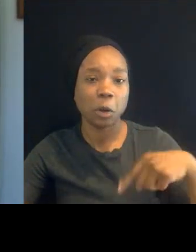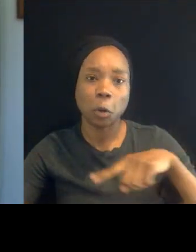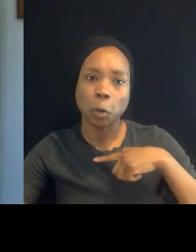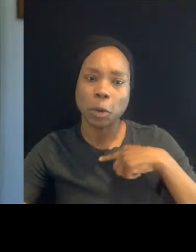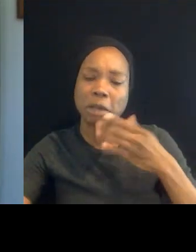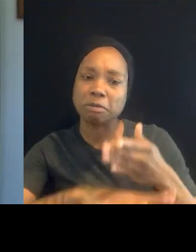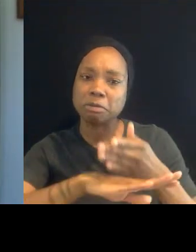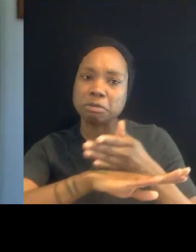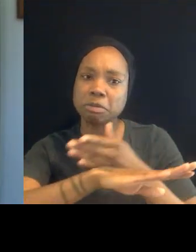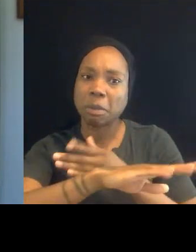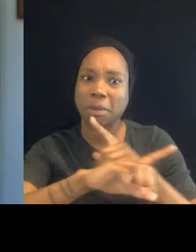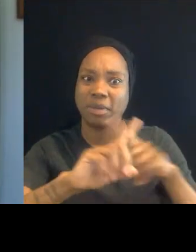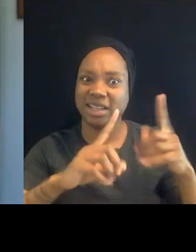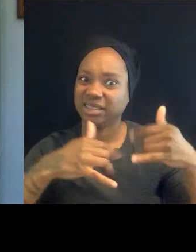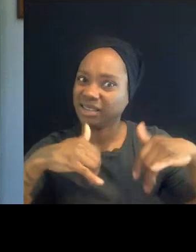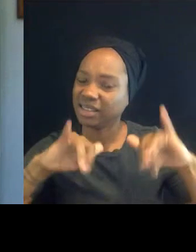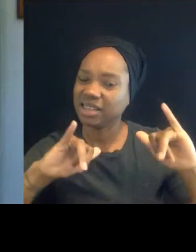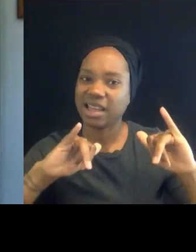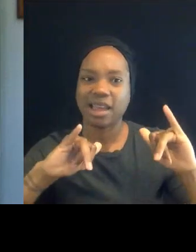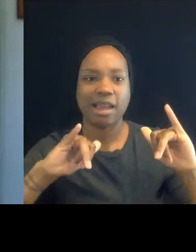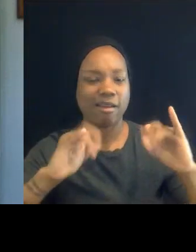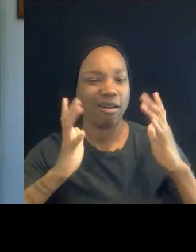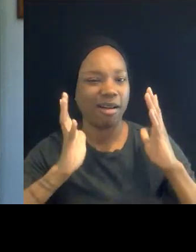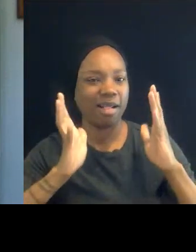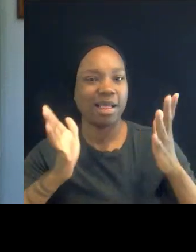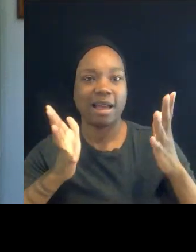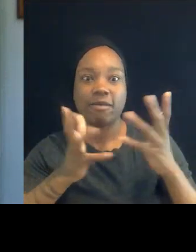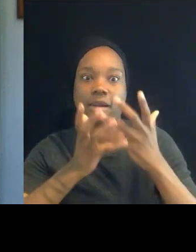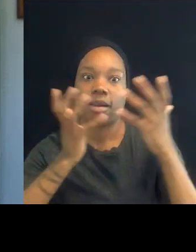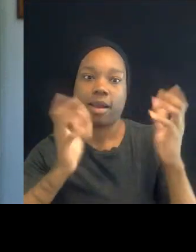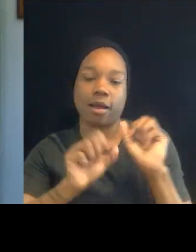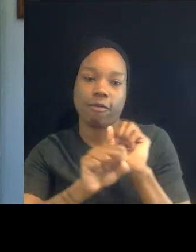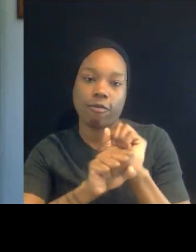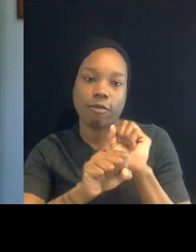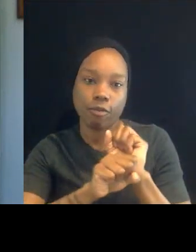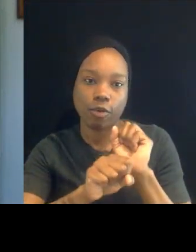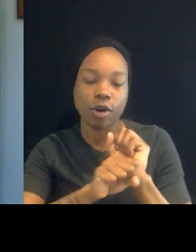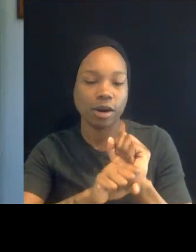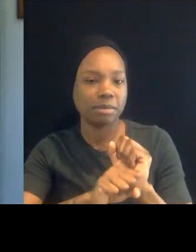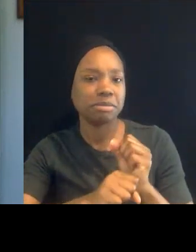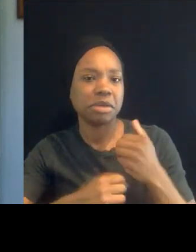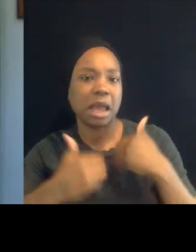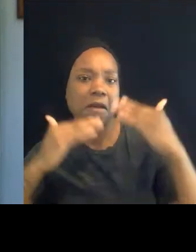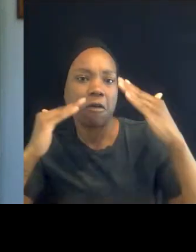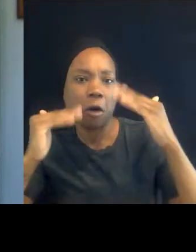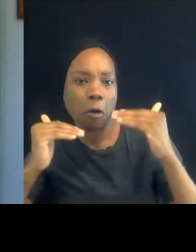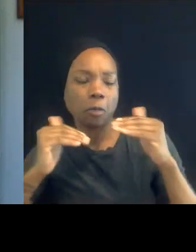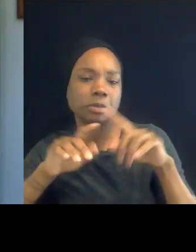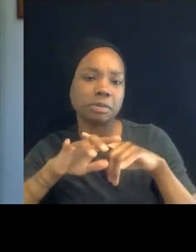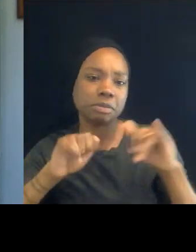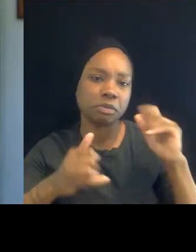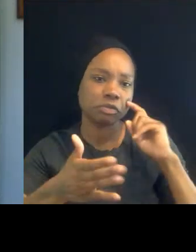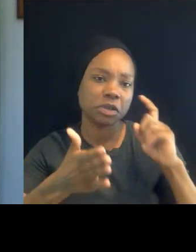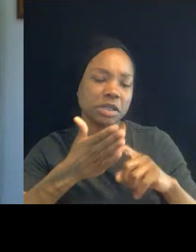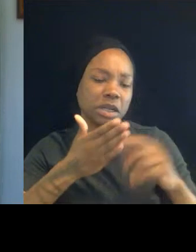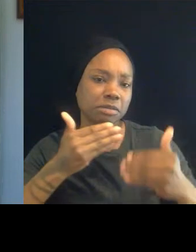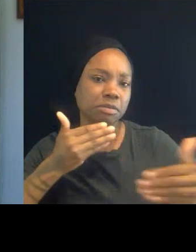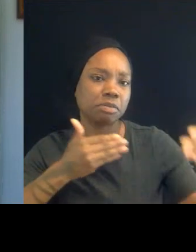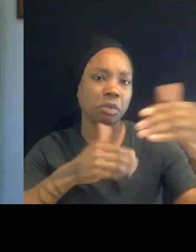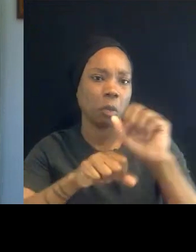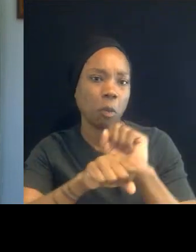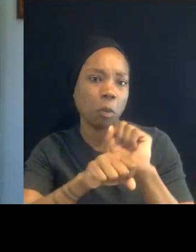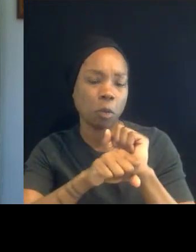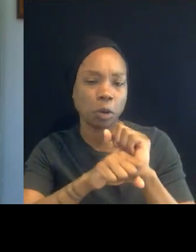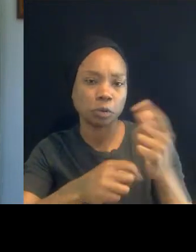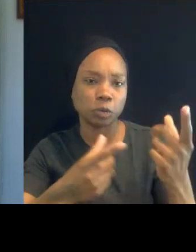but also a real recognition of what we have, of the work ahead, and what that work will take. How do you respond? And so, Lynn,